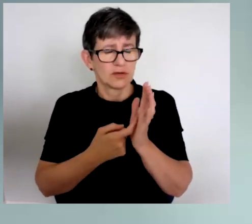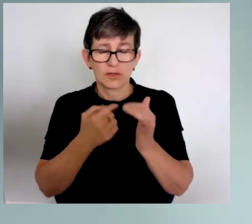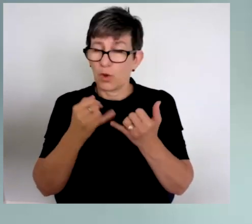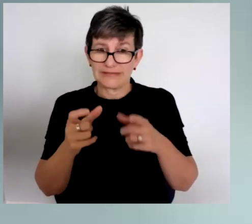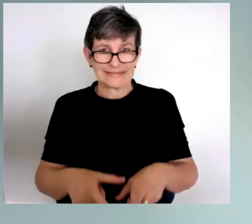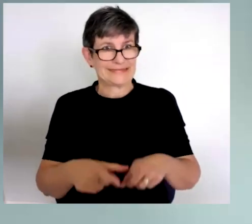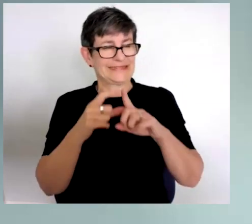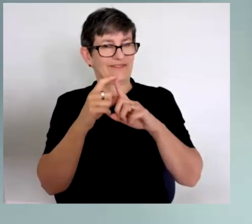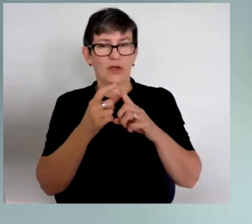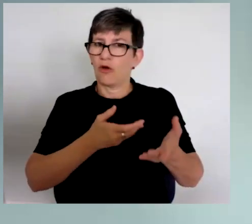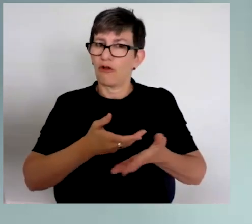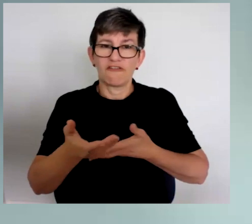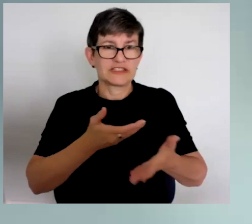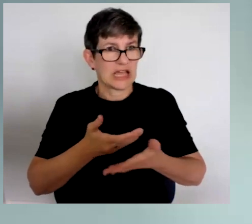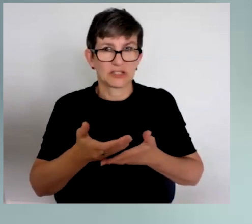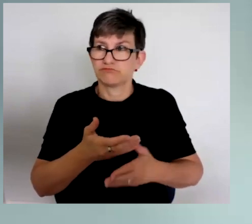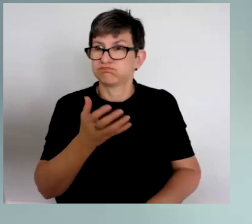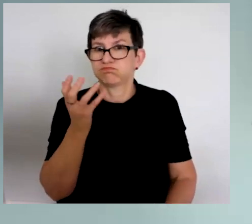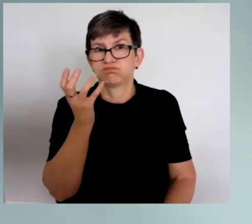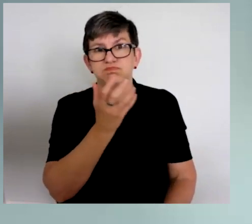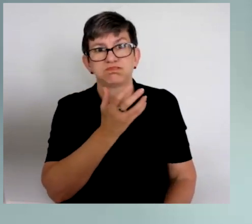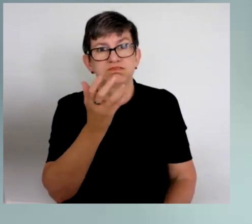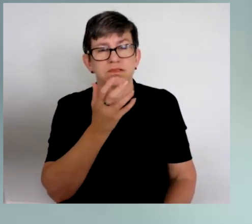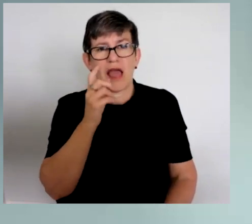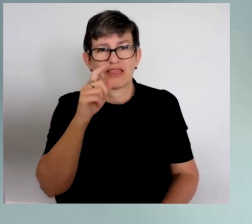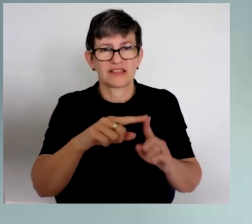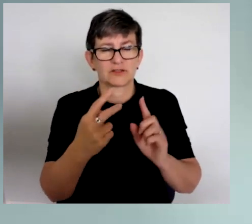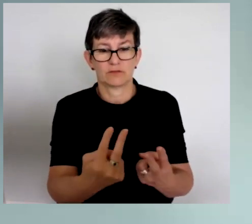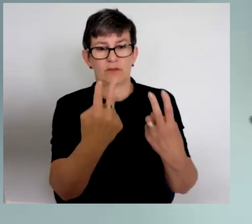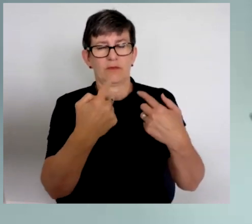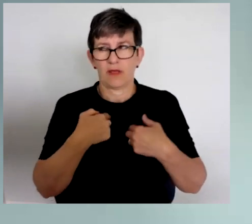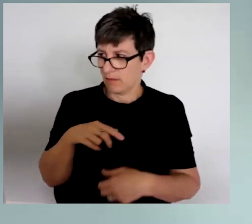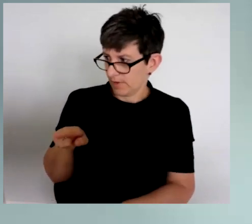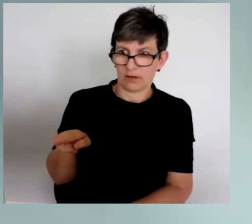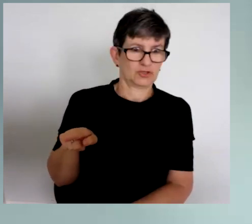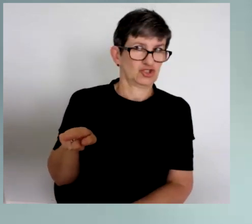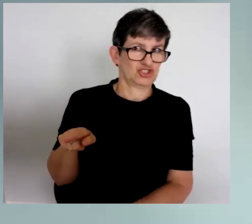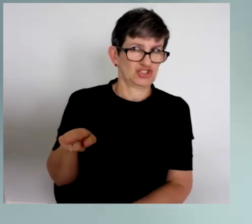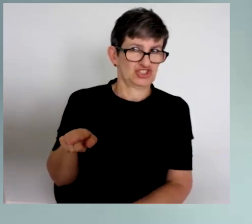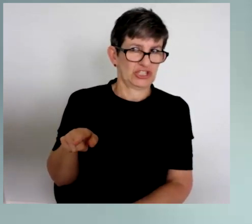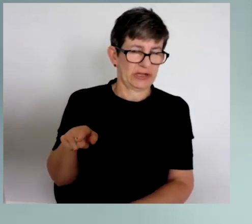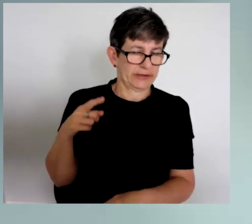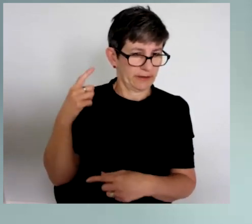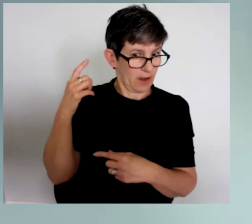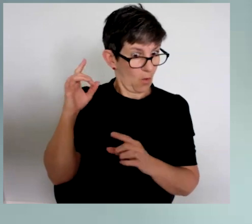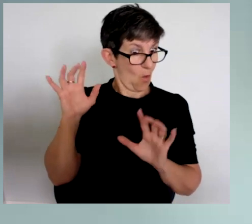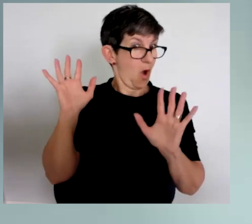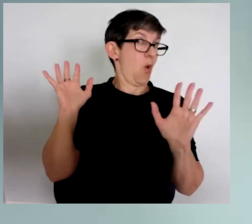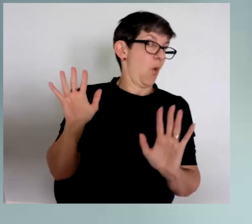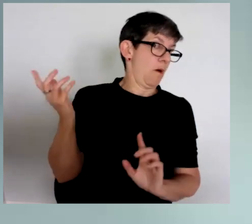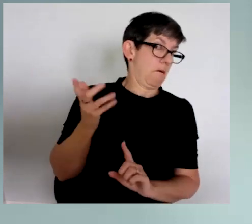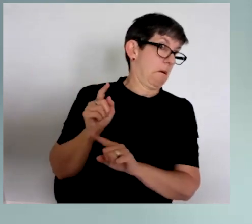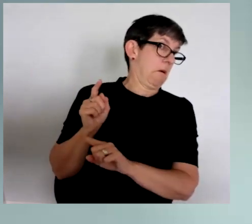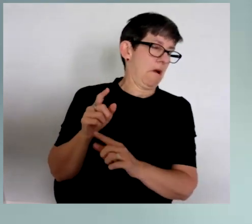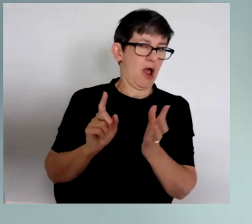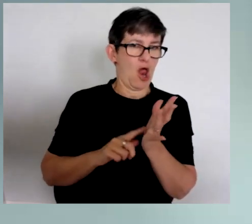conversations I had ever had. And I think he probably took one look at me and went, oh, God, she's really lost it. We better do something about this. And